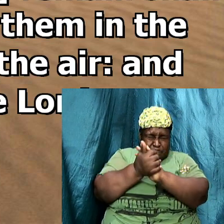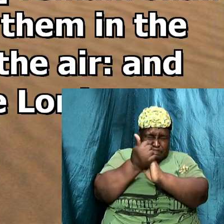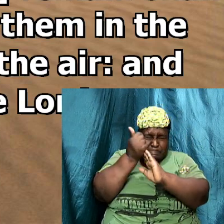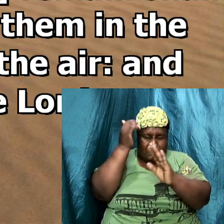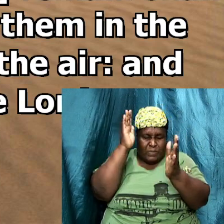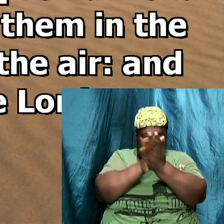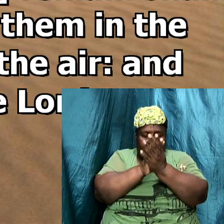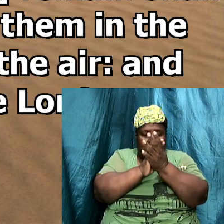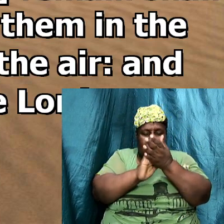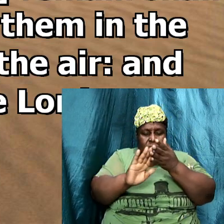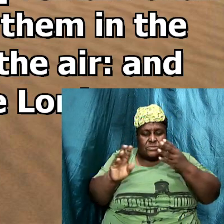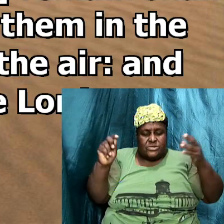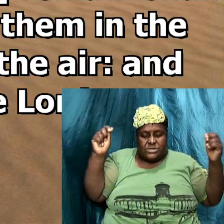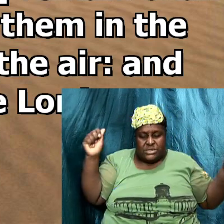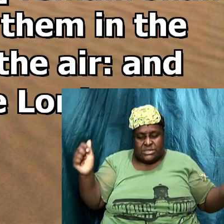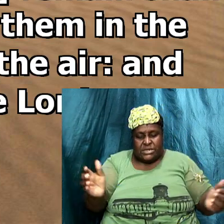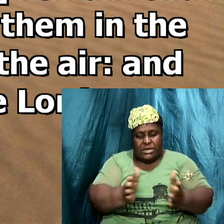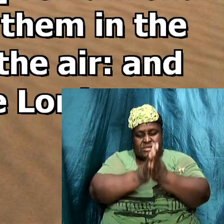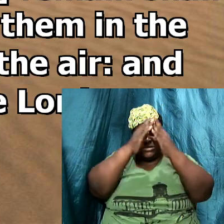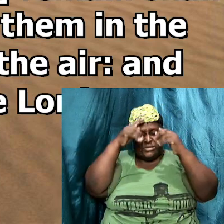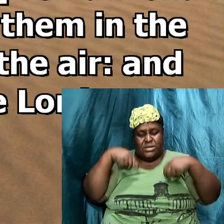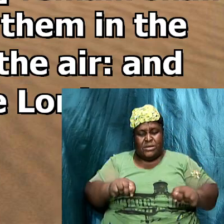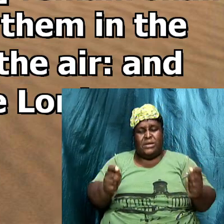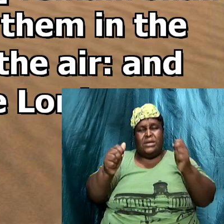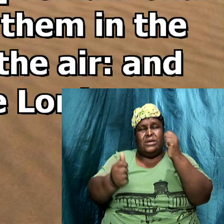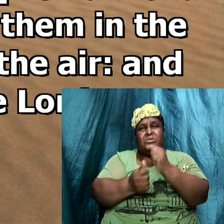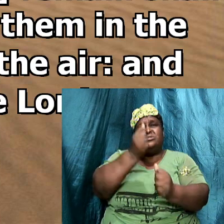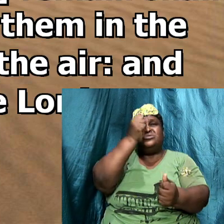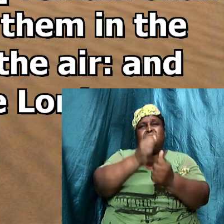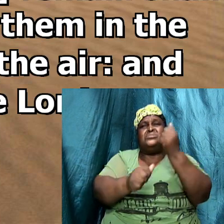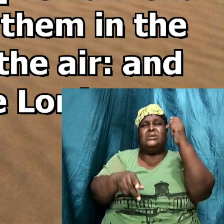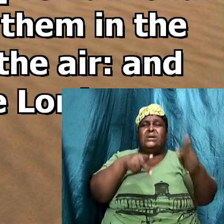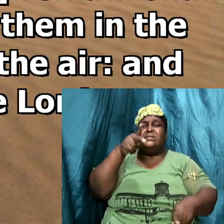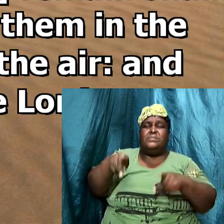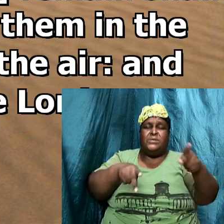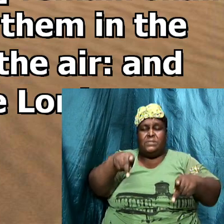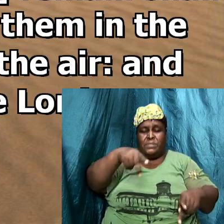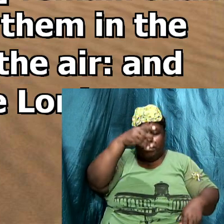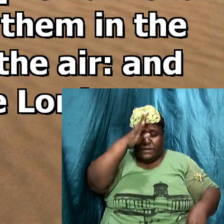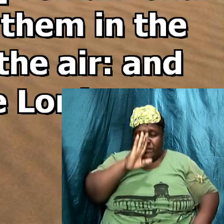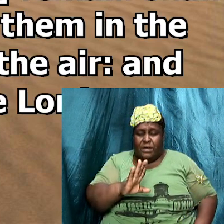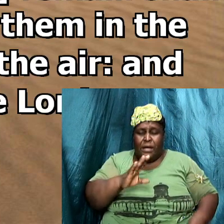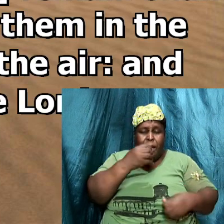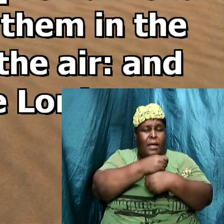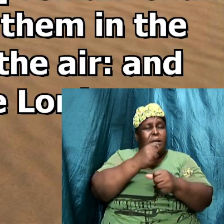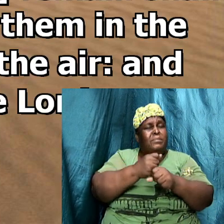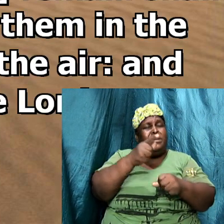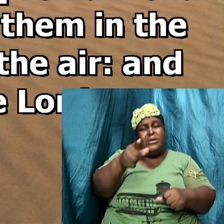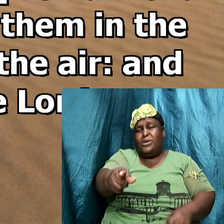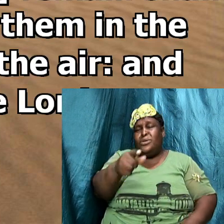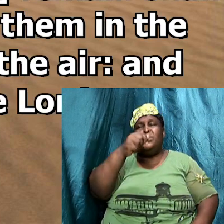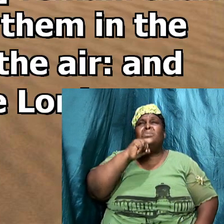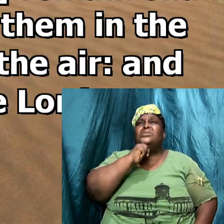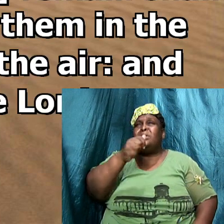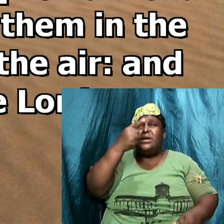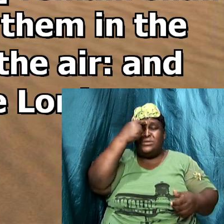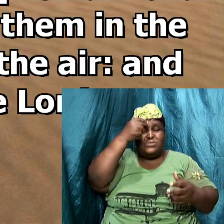is trying to destroy the people of God by causing you not to believe in the resurrection